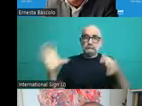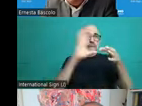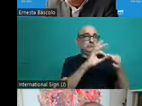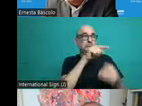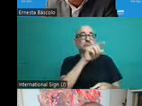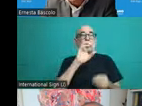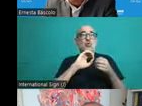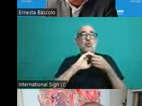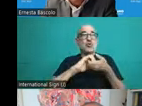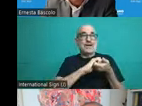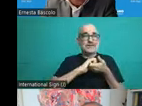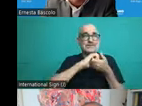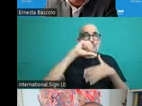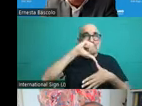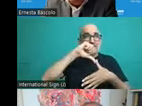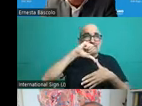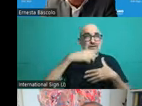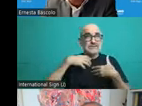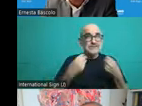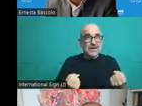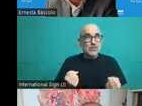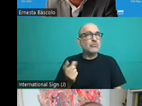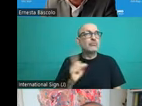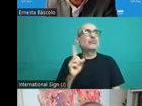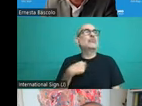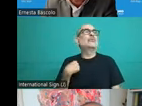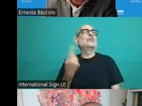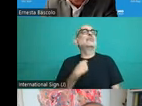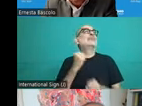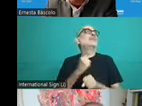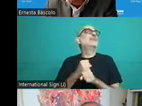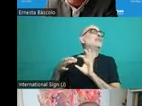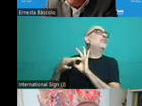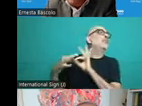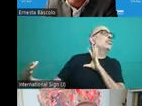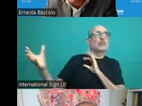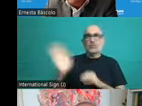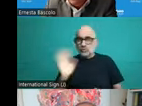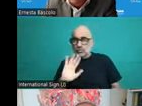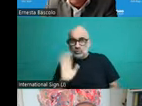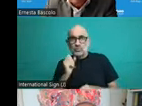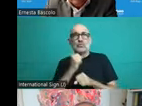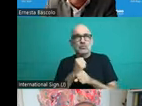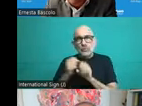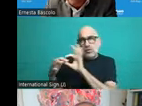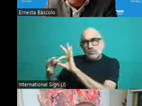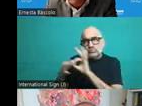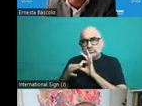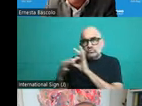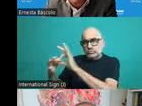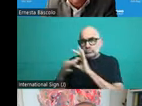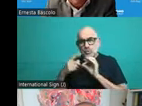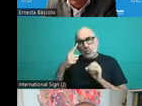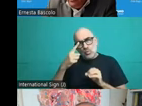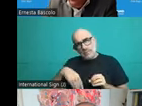connected to important mandates